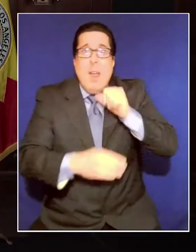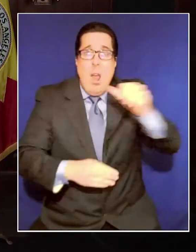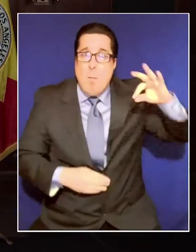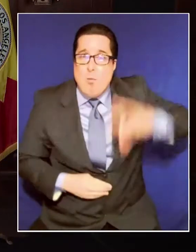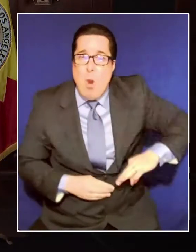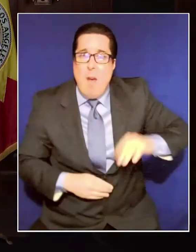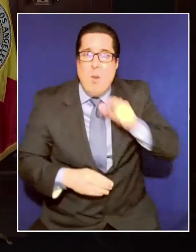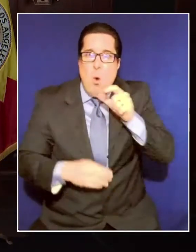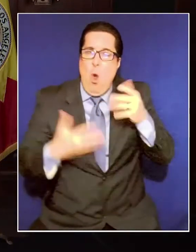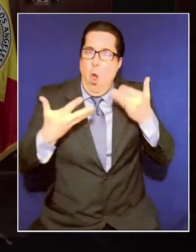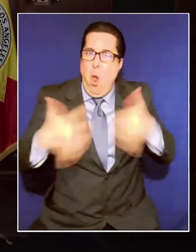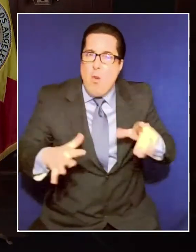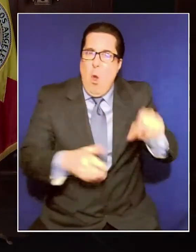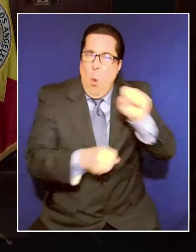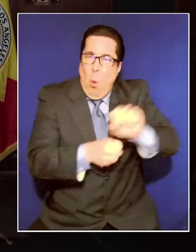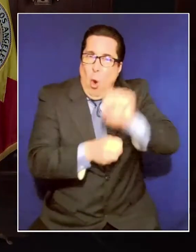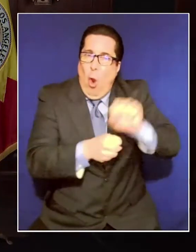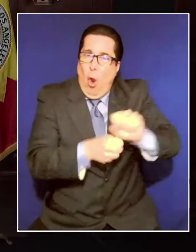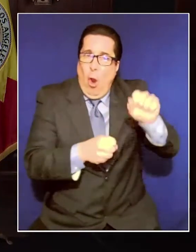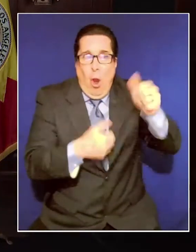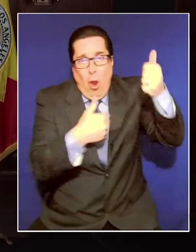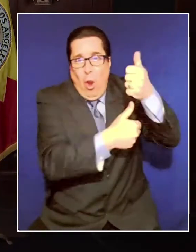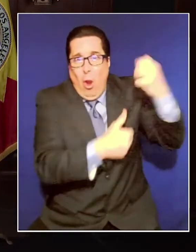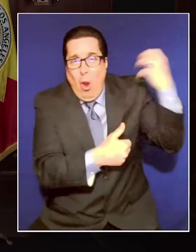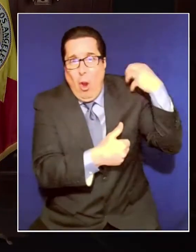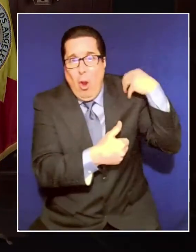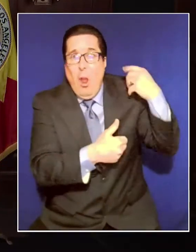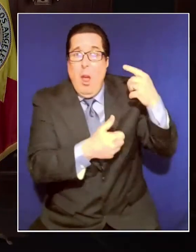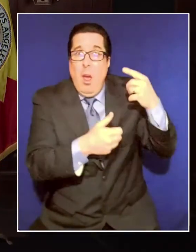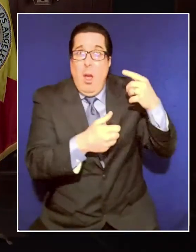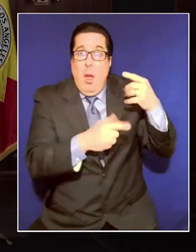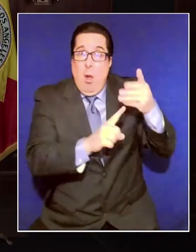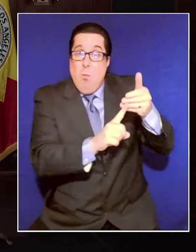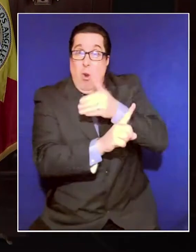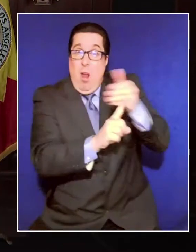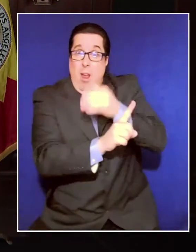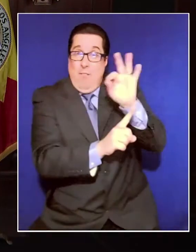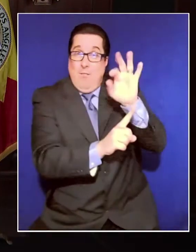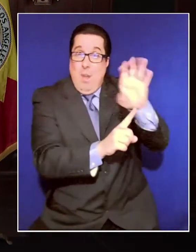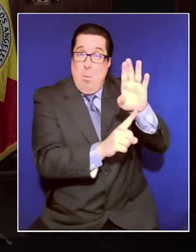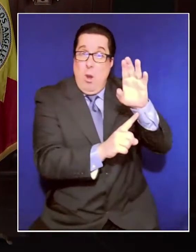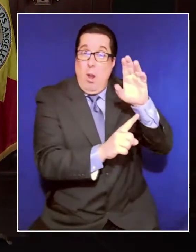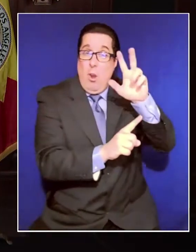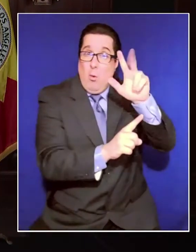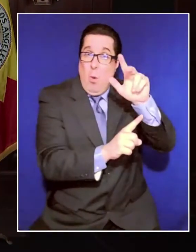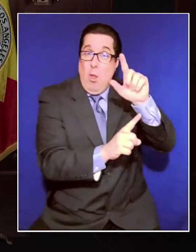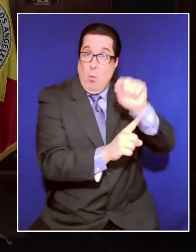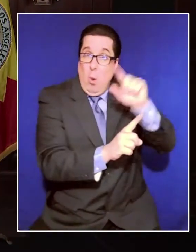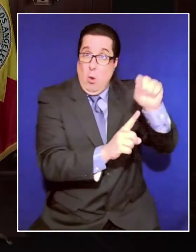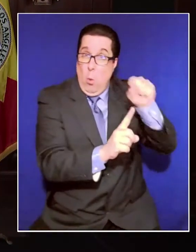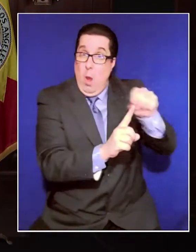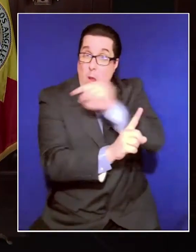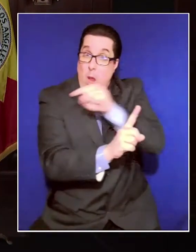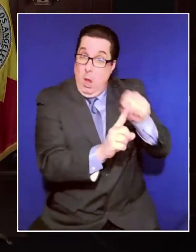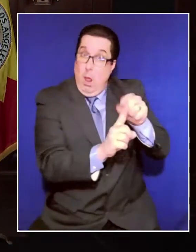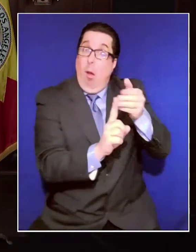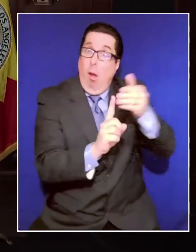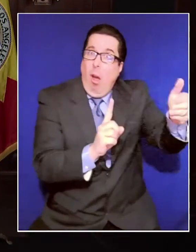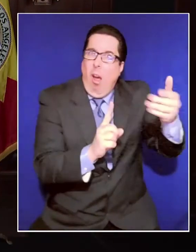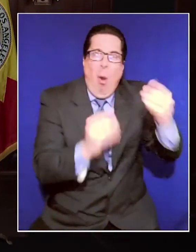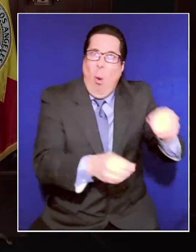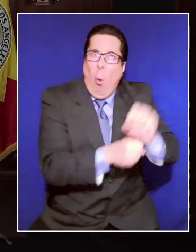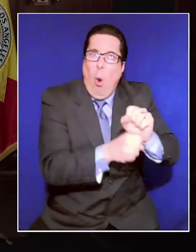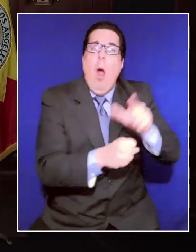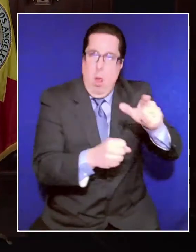working at their employers prior to February 3, 2020. The policy allowed these employees two weeks of paid time